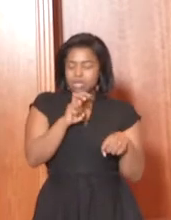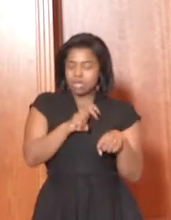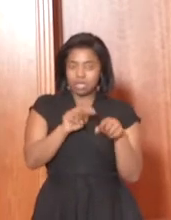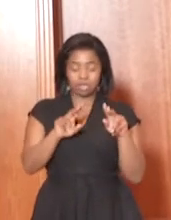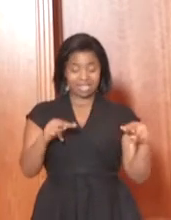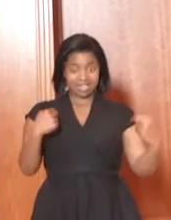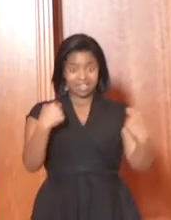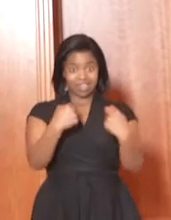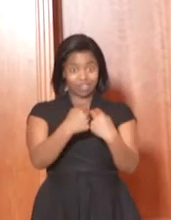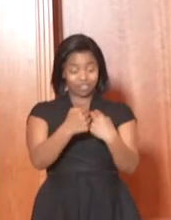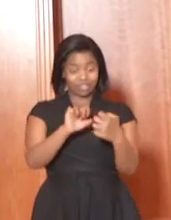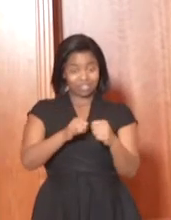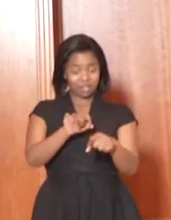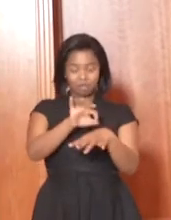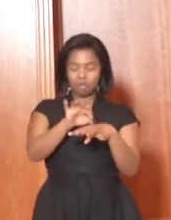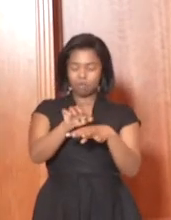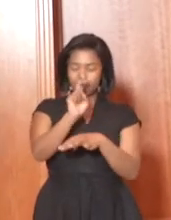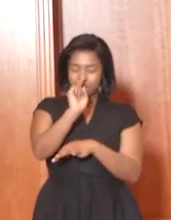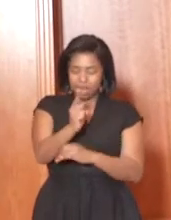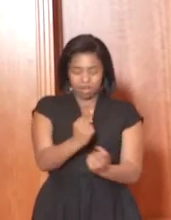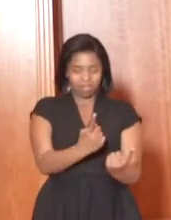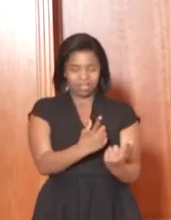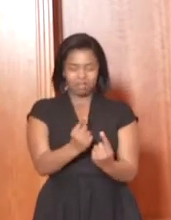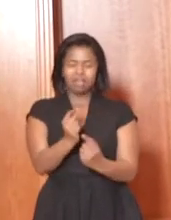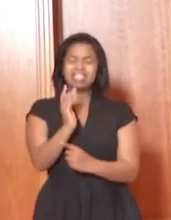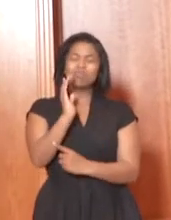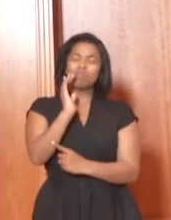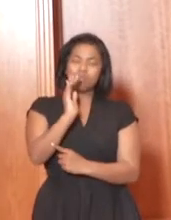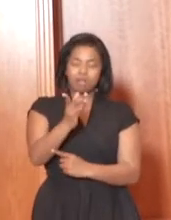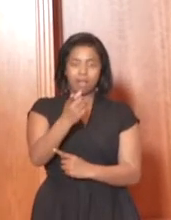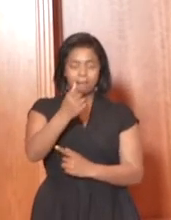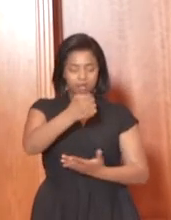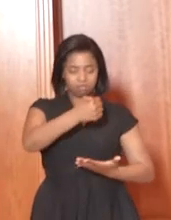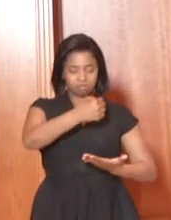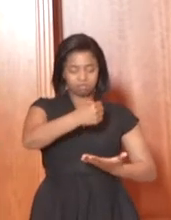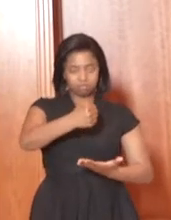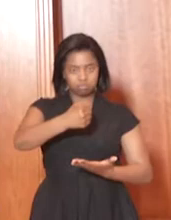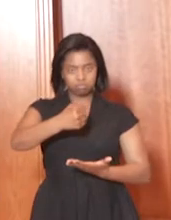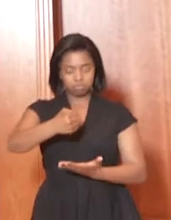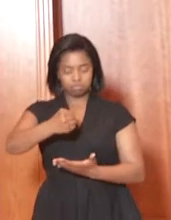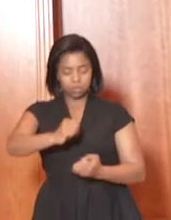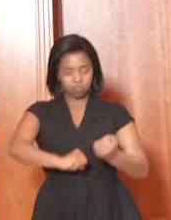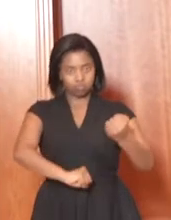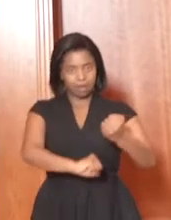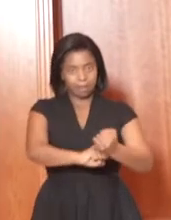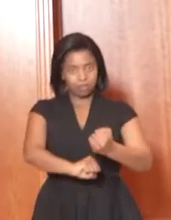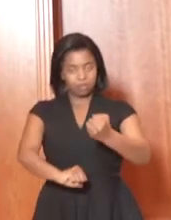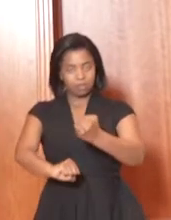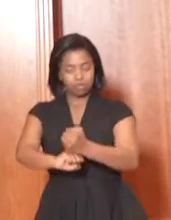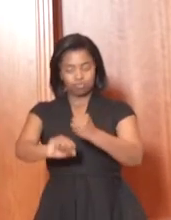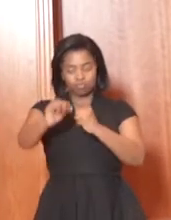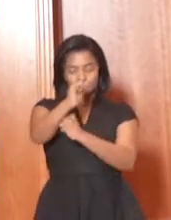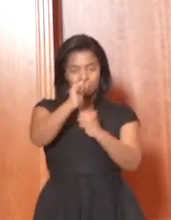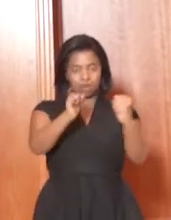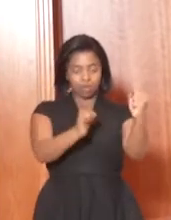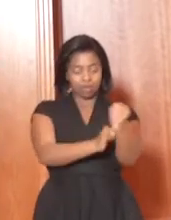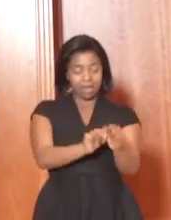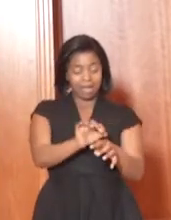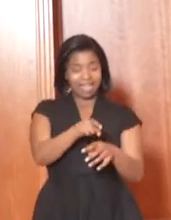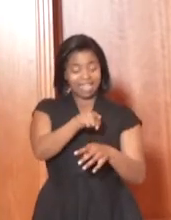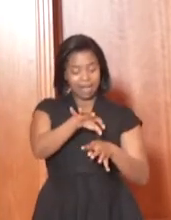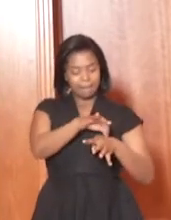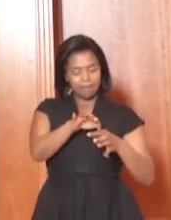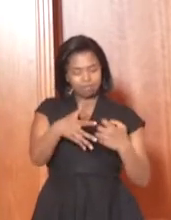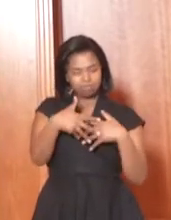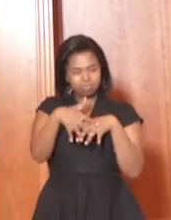Plan. And we will allocate resources to have the plan implemented. We'll